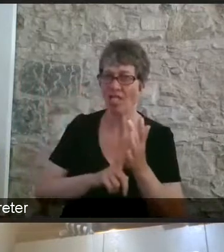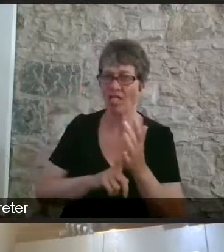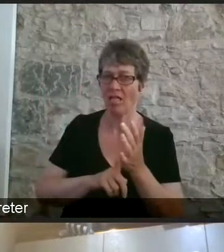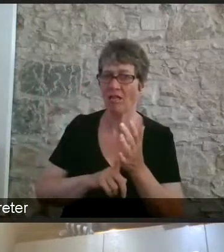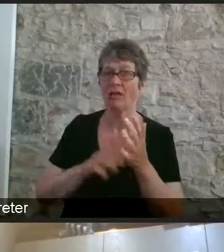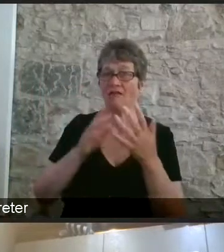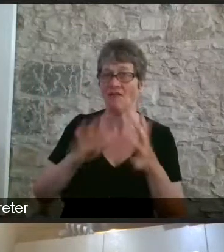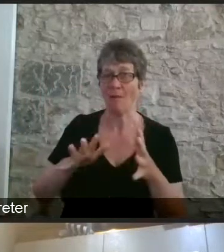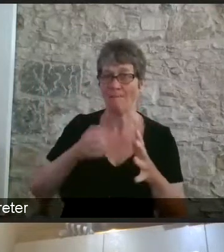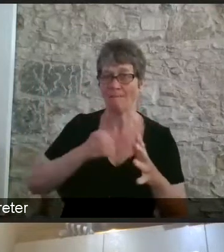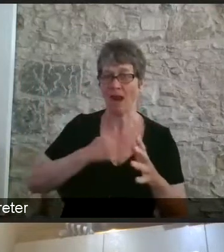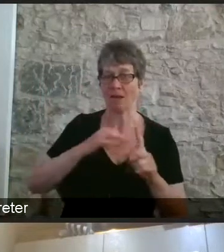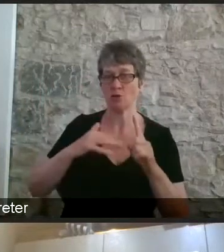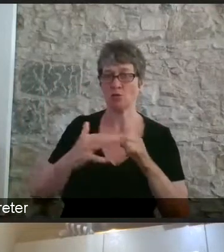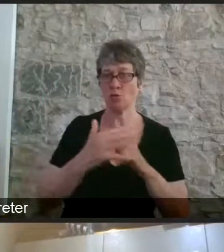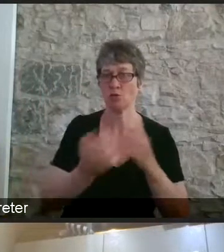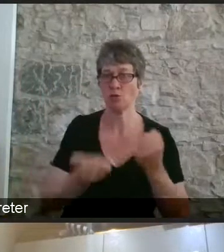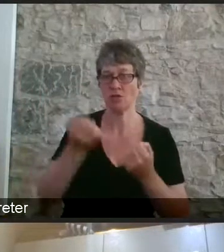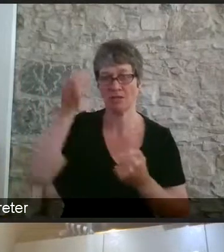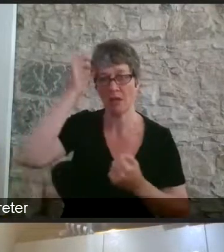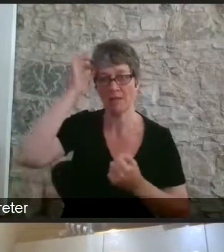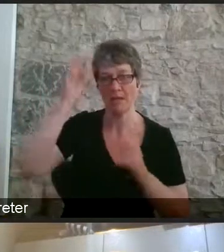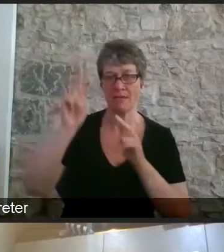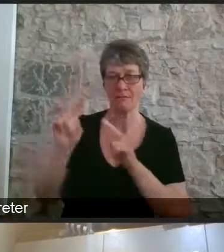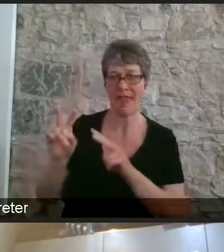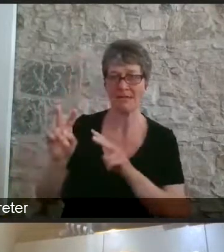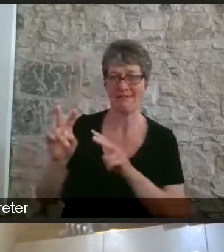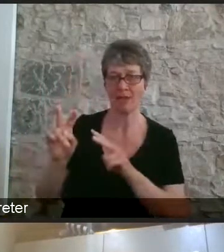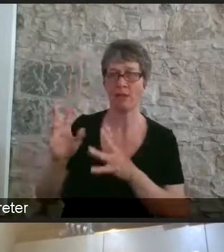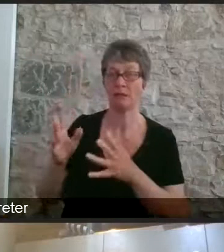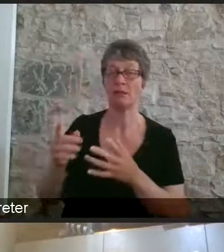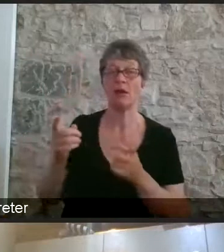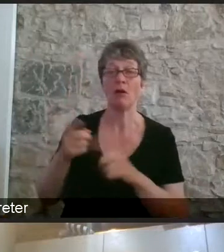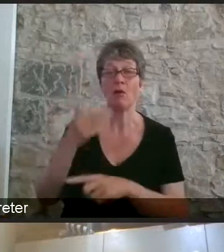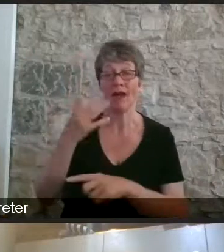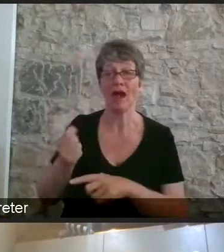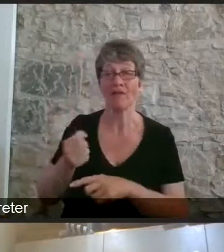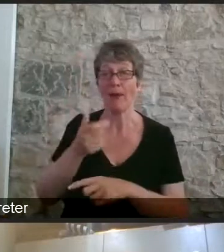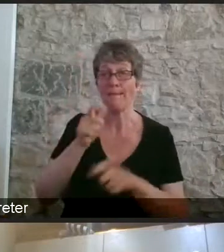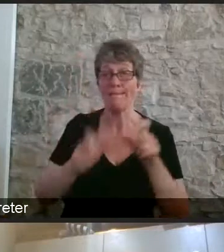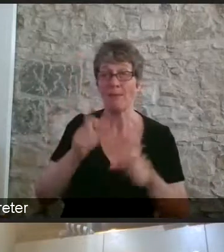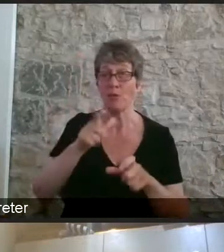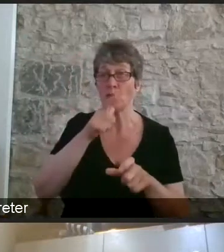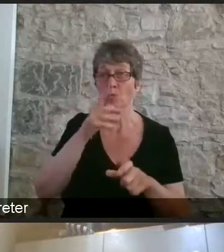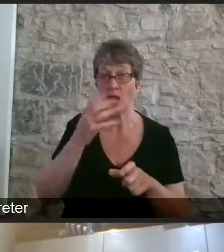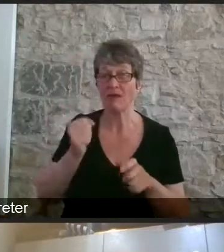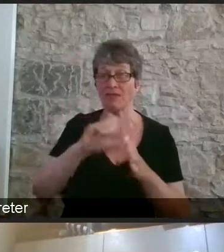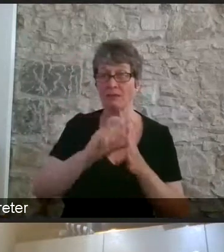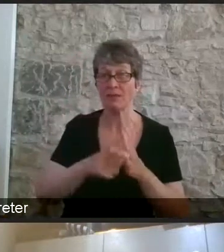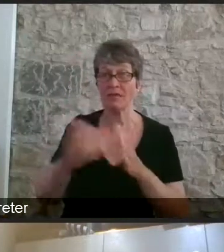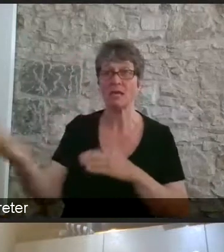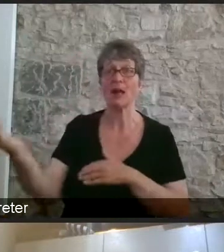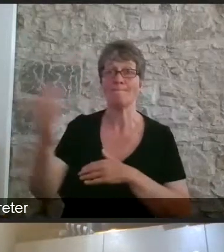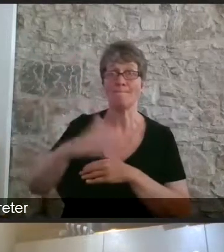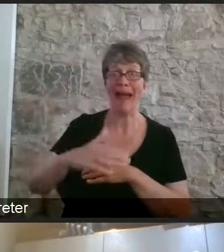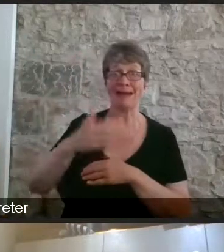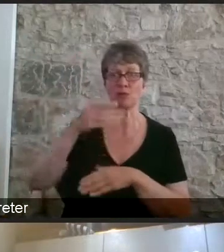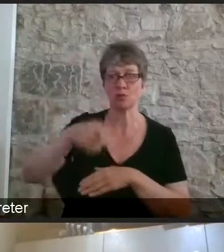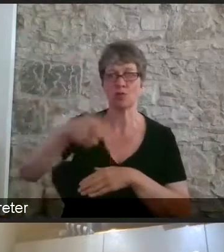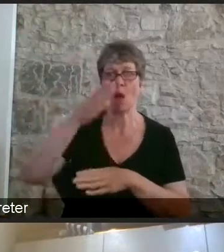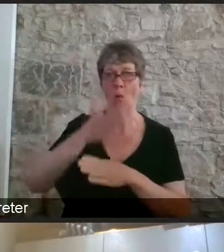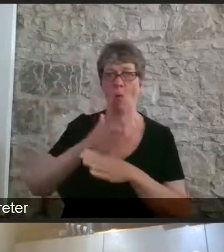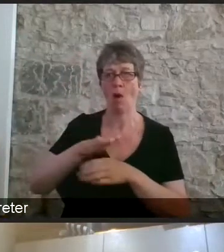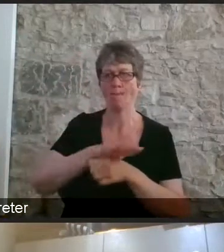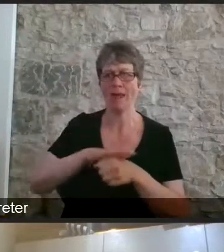is that people who have disabilities at the moment are coming into the workplace or coming back to the workplace. Have you found that